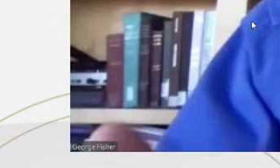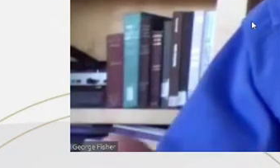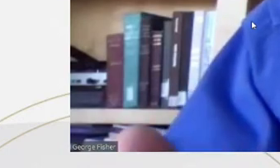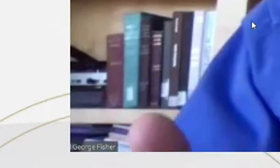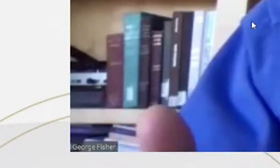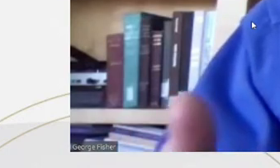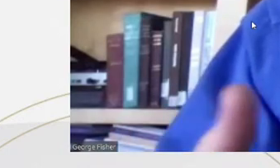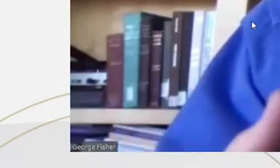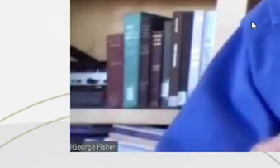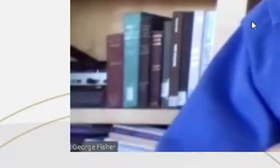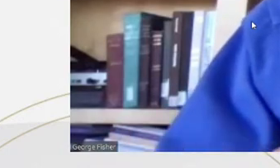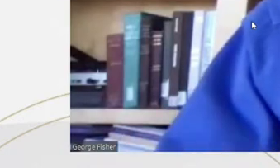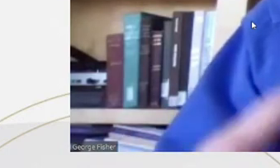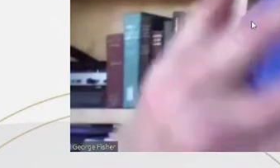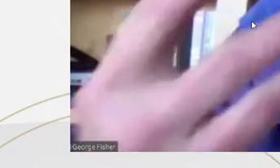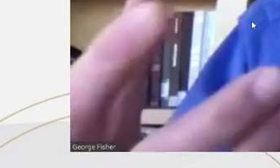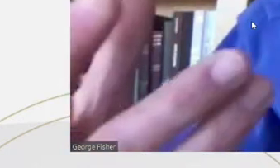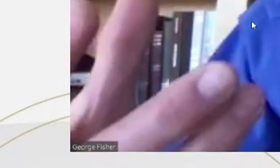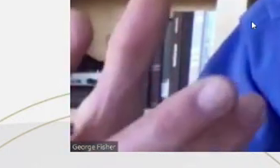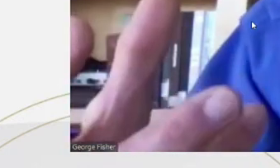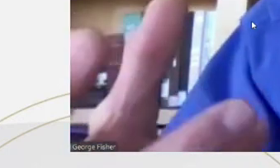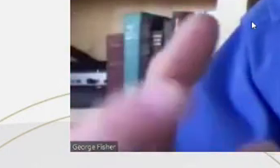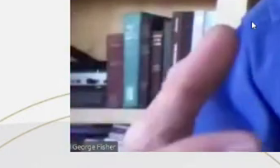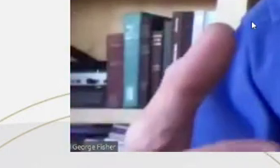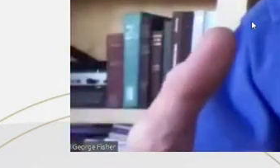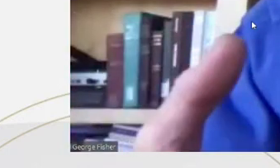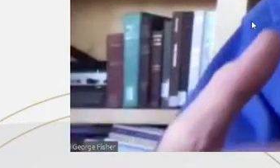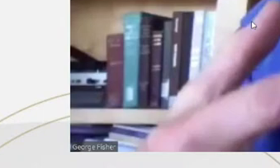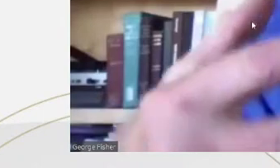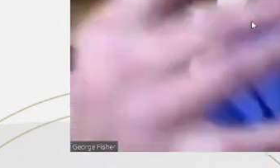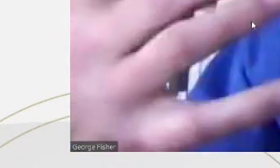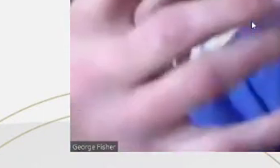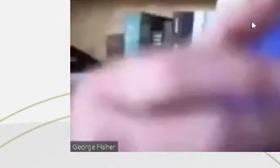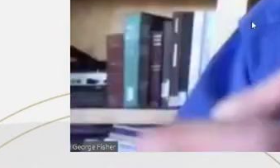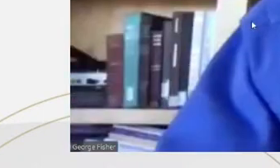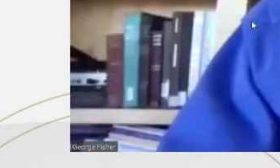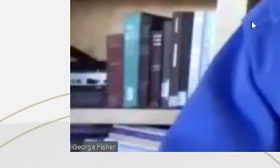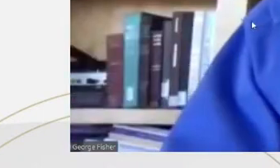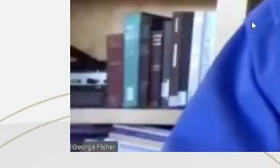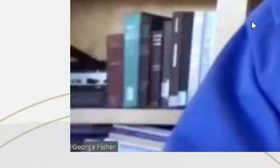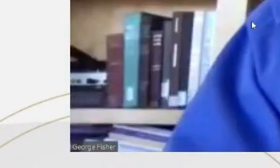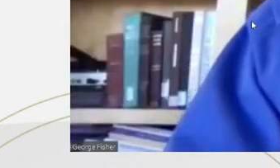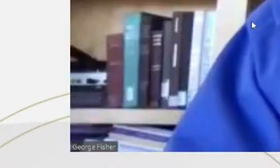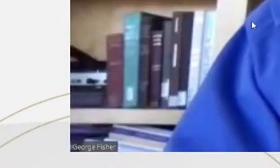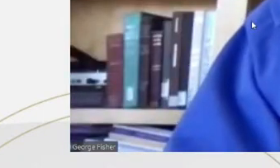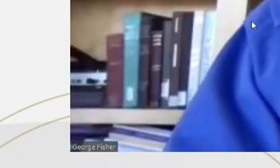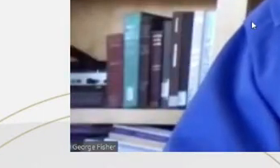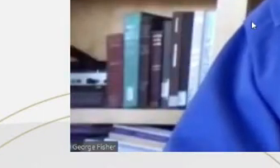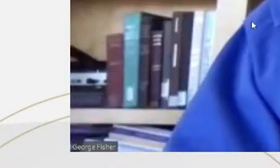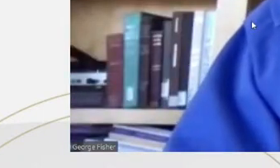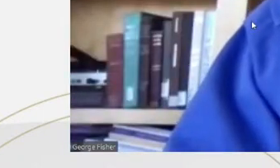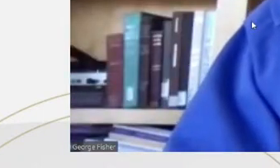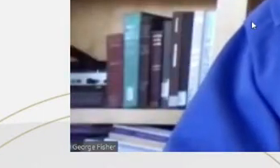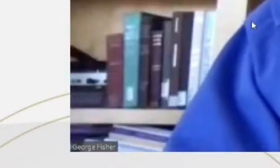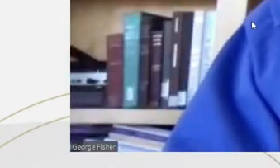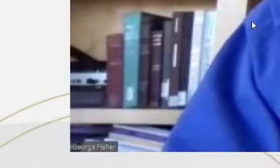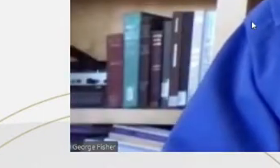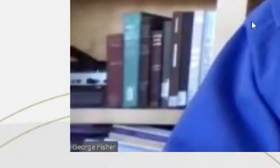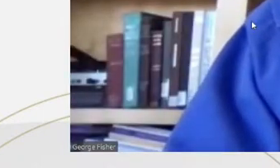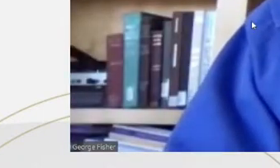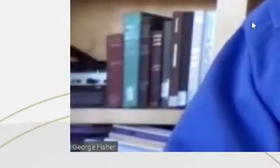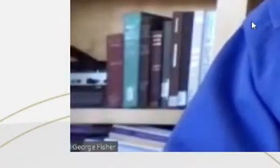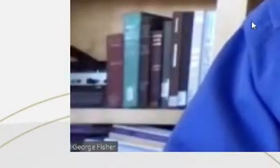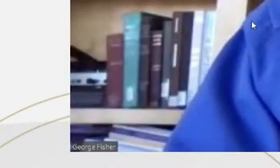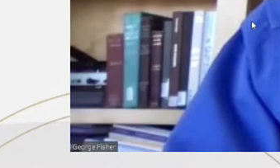voters and say, my conviction rate is 96, 97, 98 percent. The